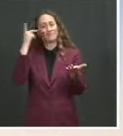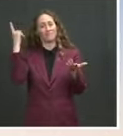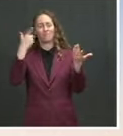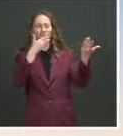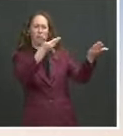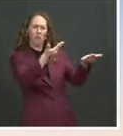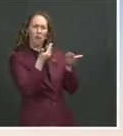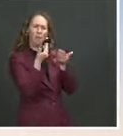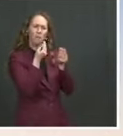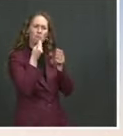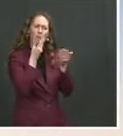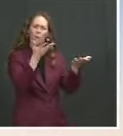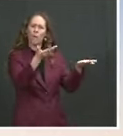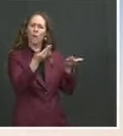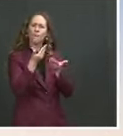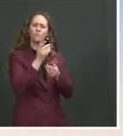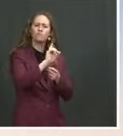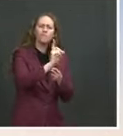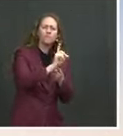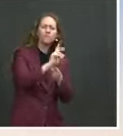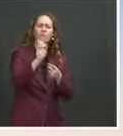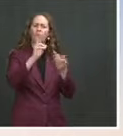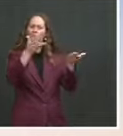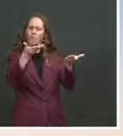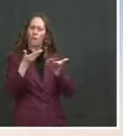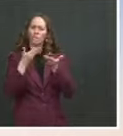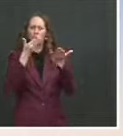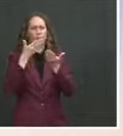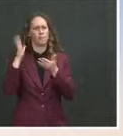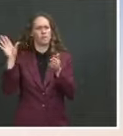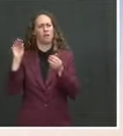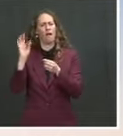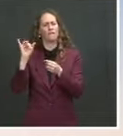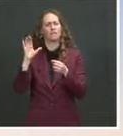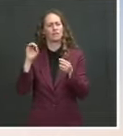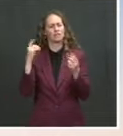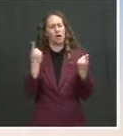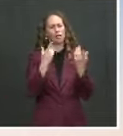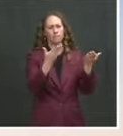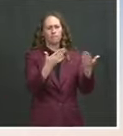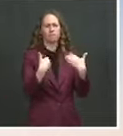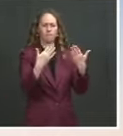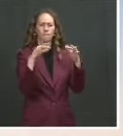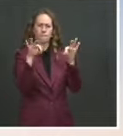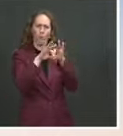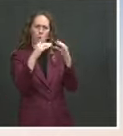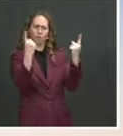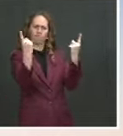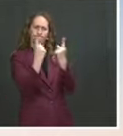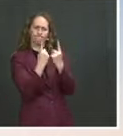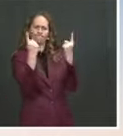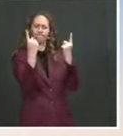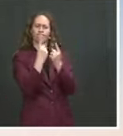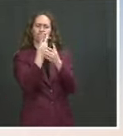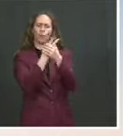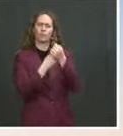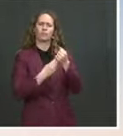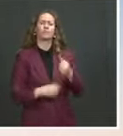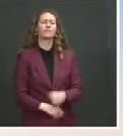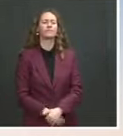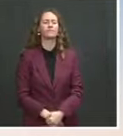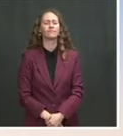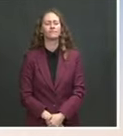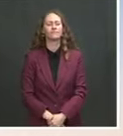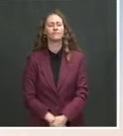an indication of how much he feels that format is effective. So he's been engaging with his team, talking about what